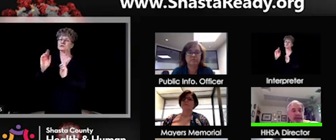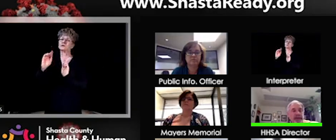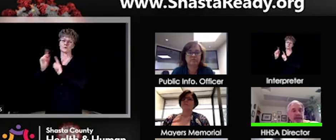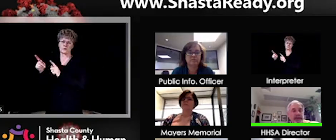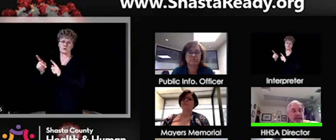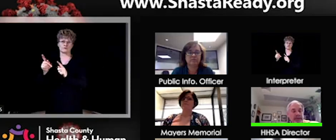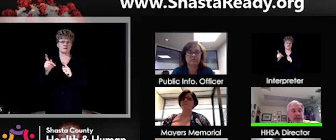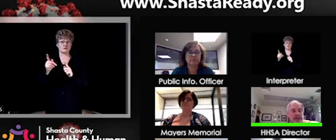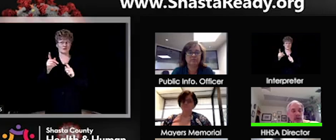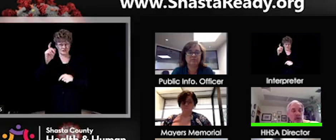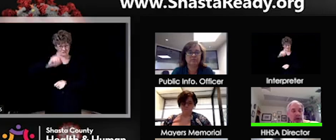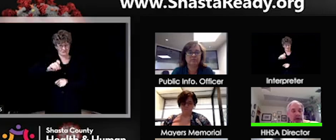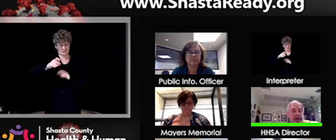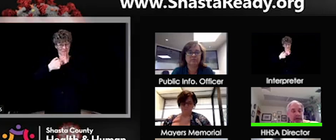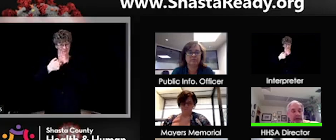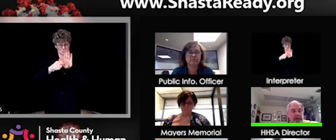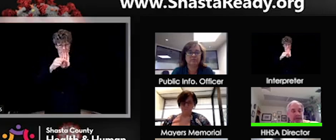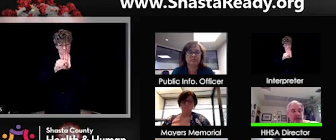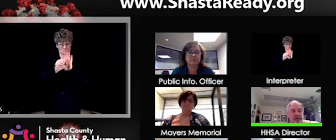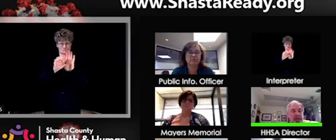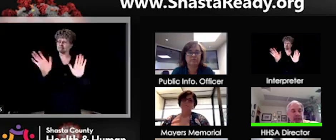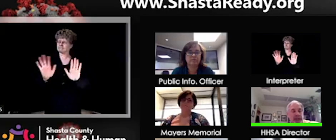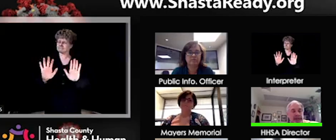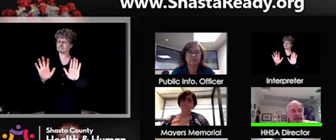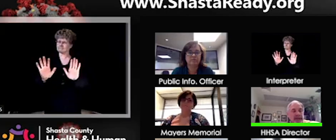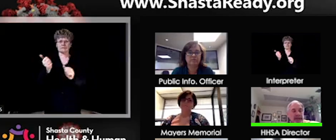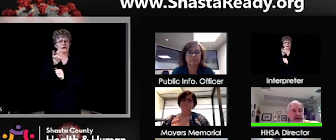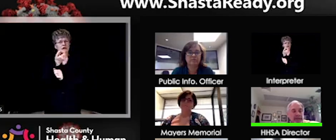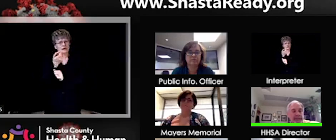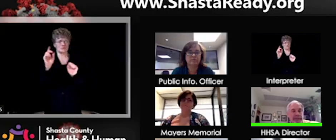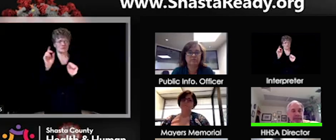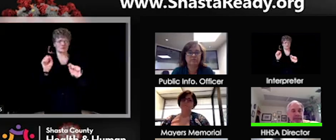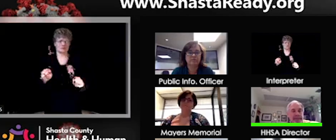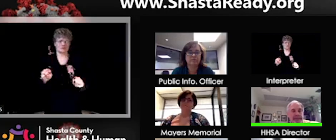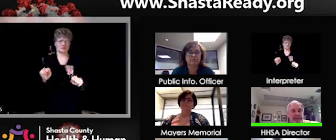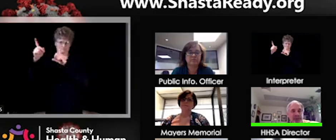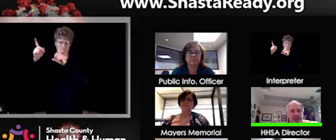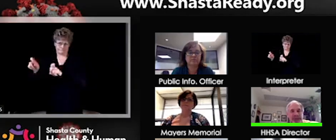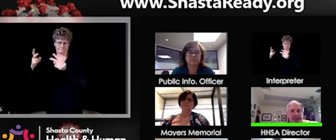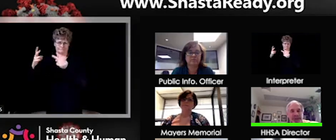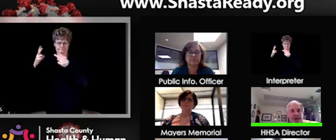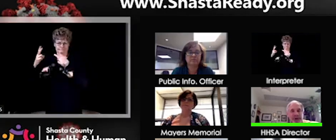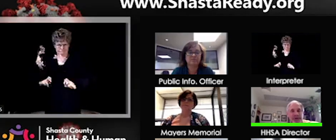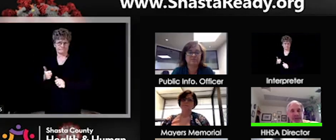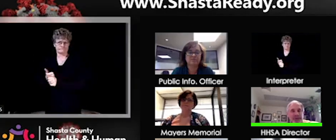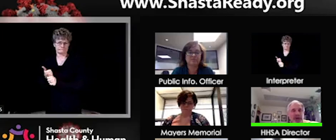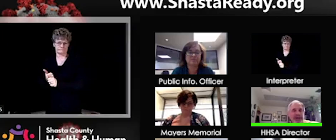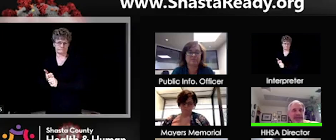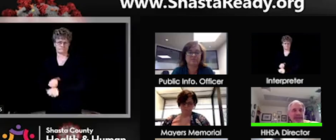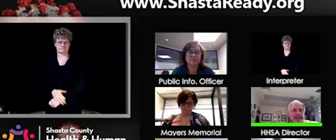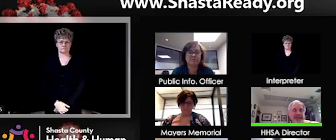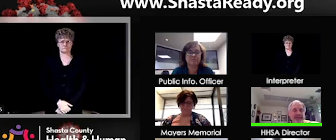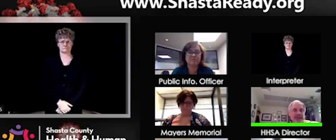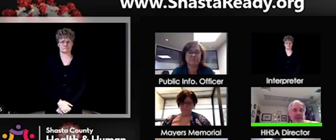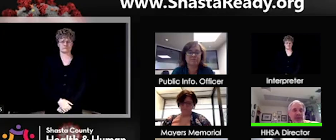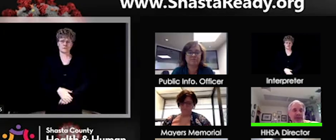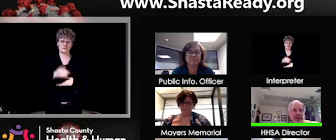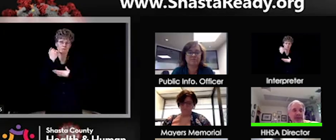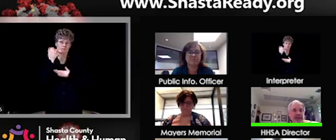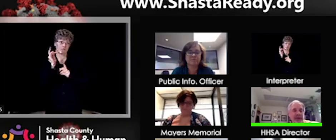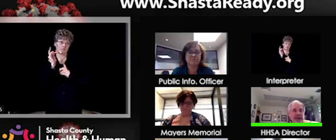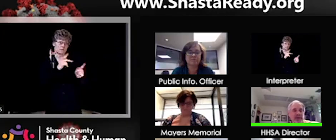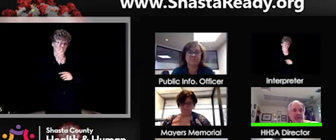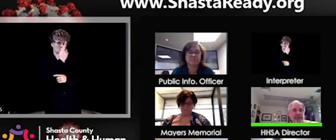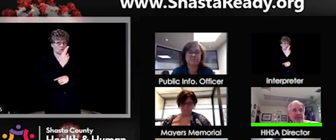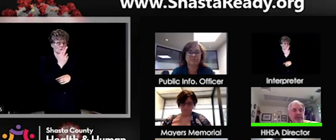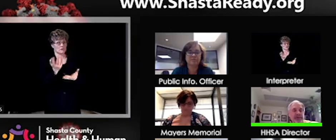So, uh, that's one way, uh, folks can make amends for attending the rodeo is to go out and get tested so that